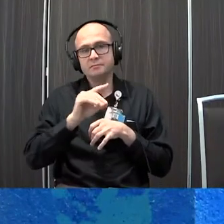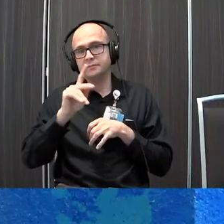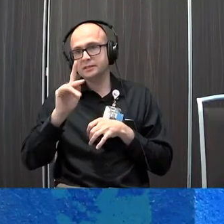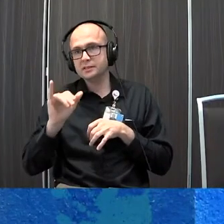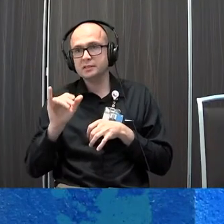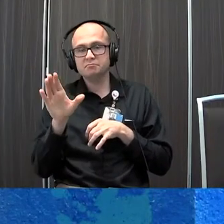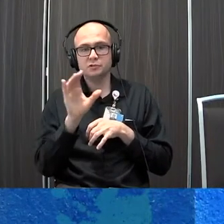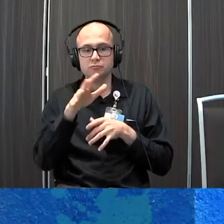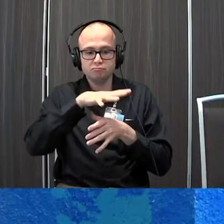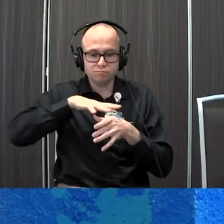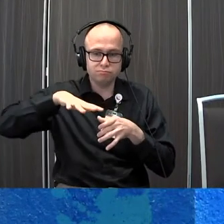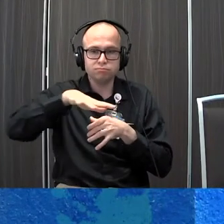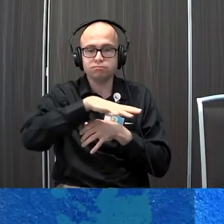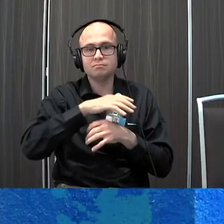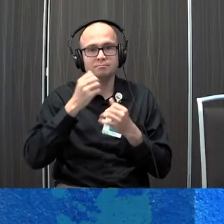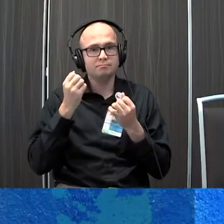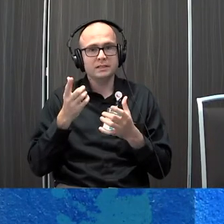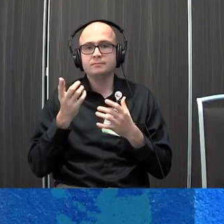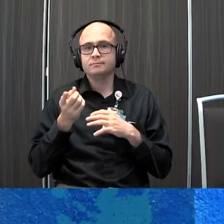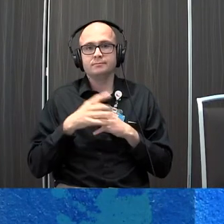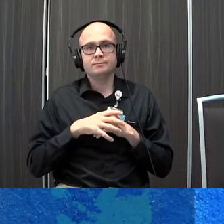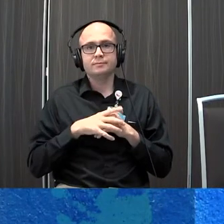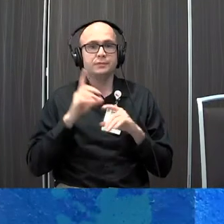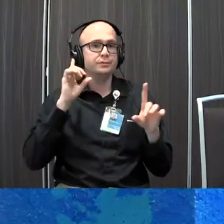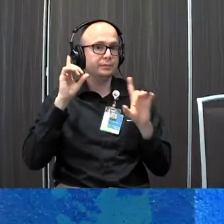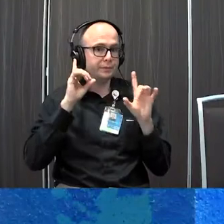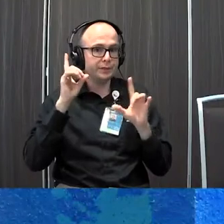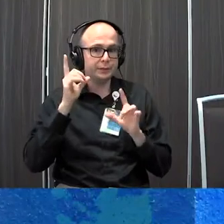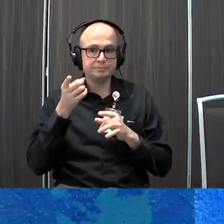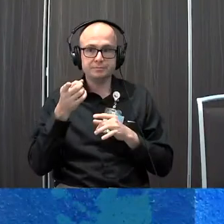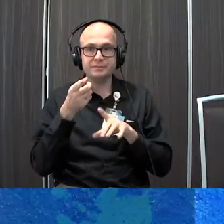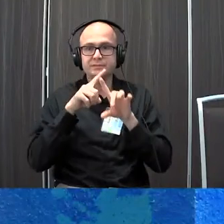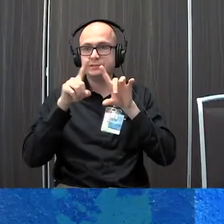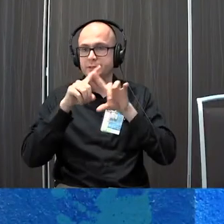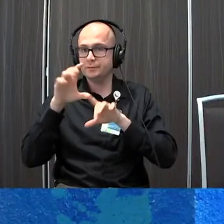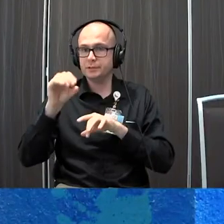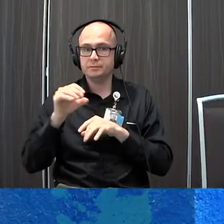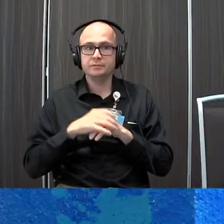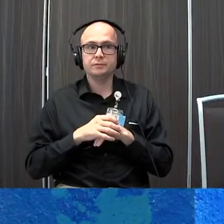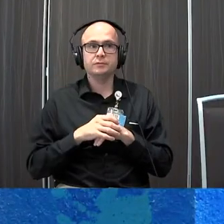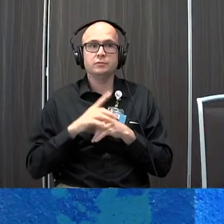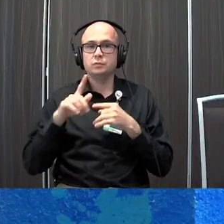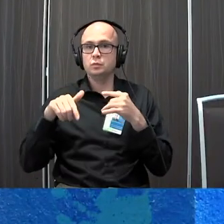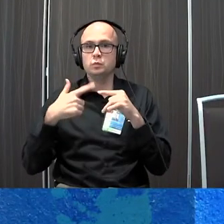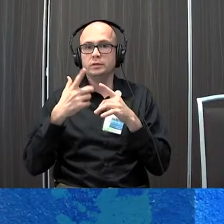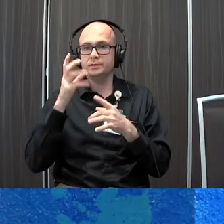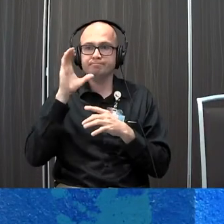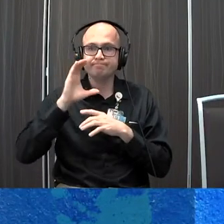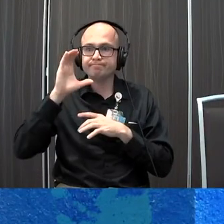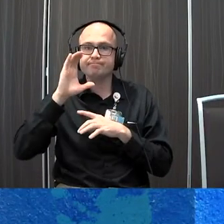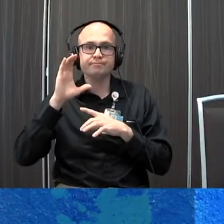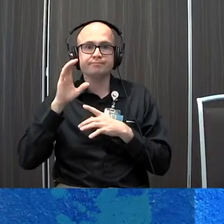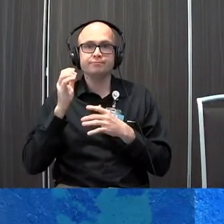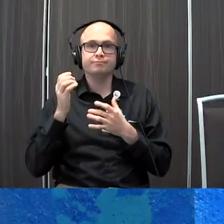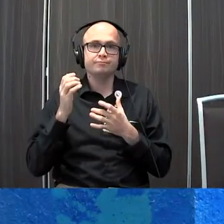so there are you might hear about some of these different companies as you're exploring a